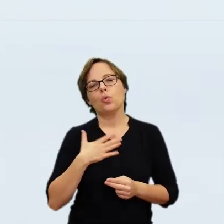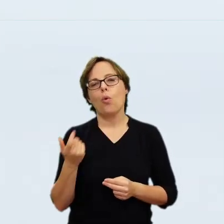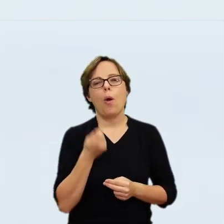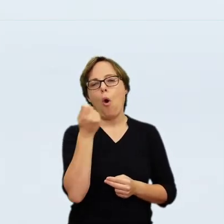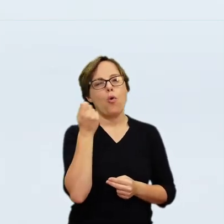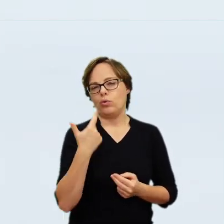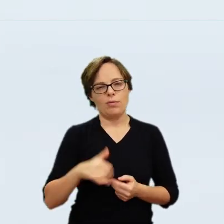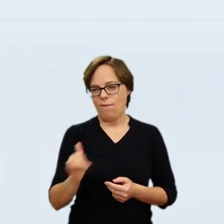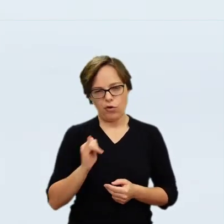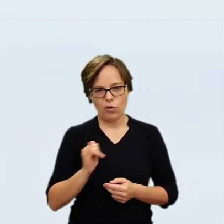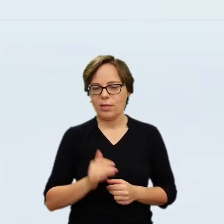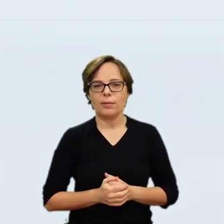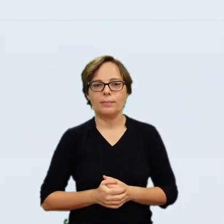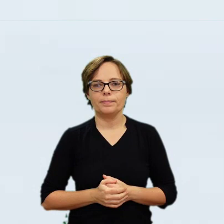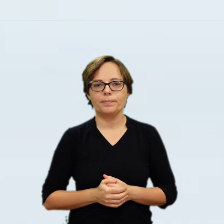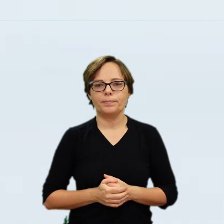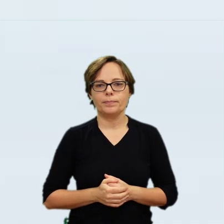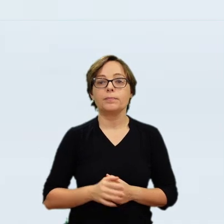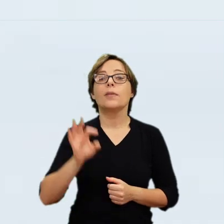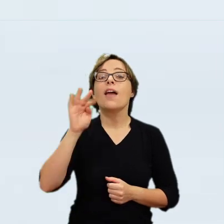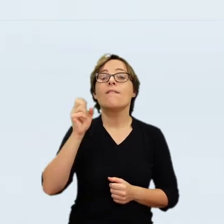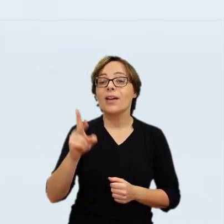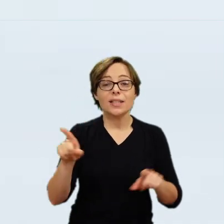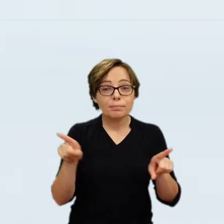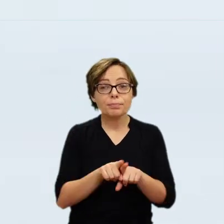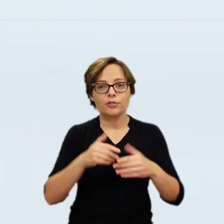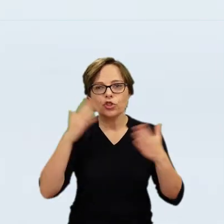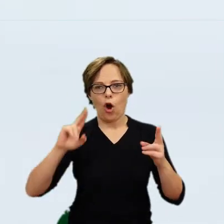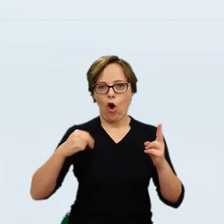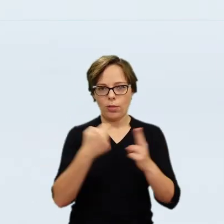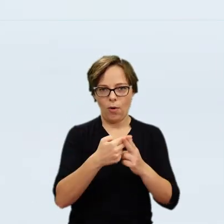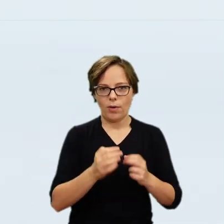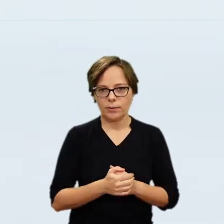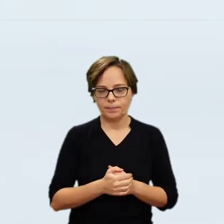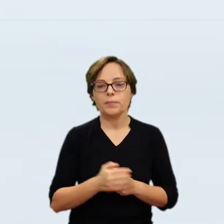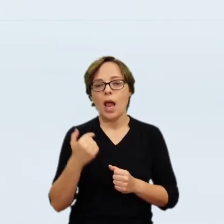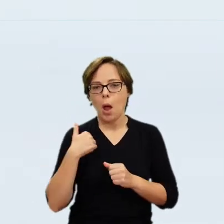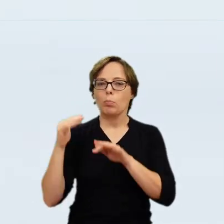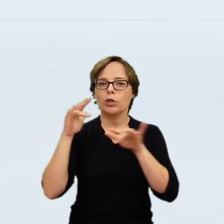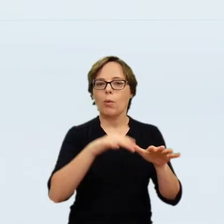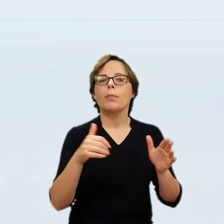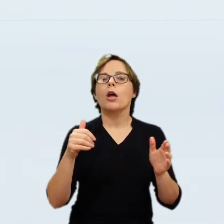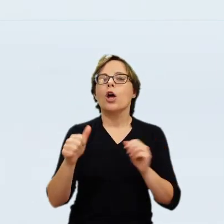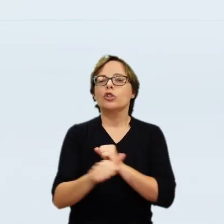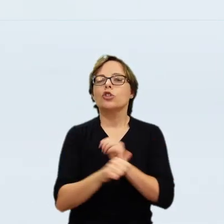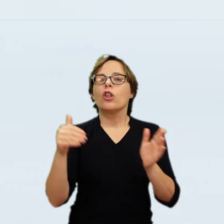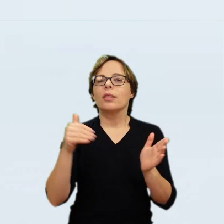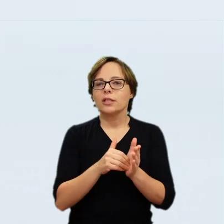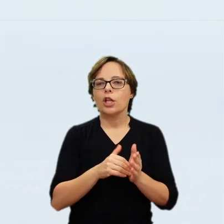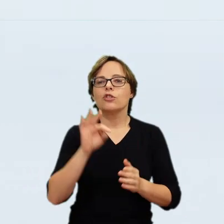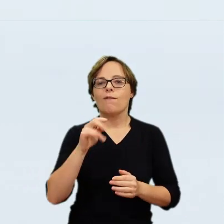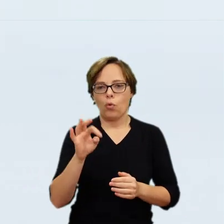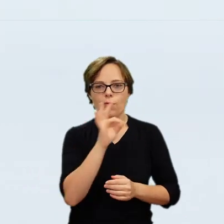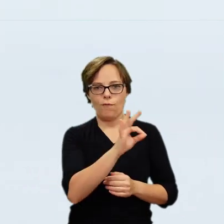director of the Berlin Museums, claimed to have seen the Polish rider in Vienna some time ago when the painting was being restored